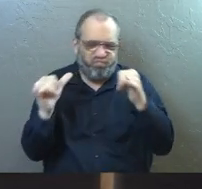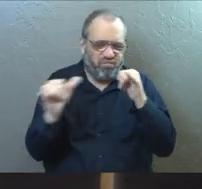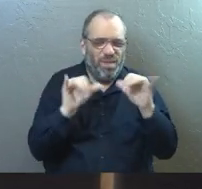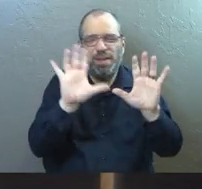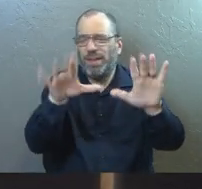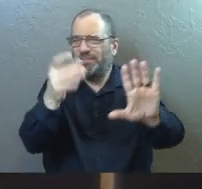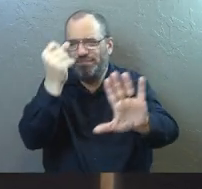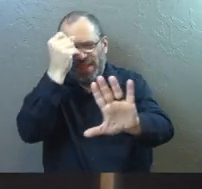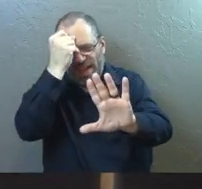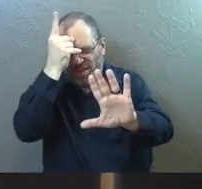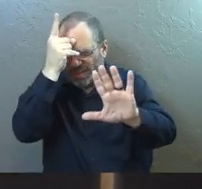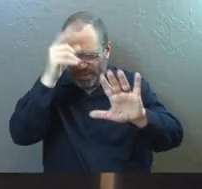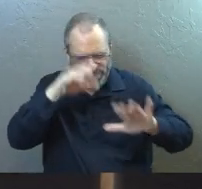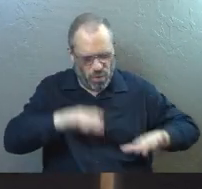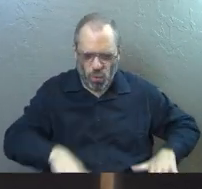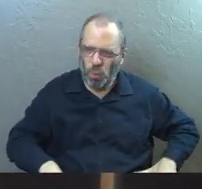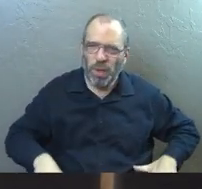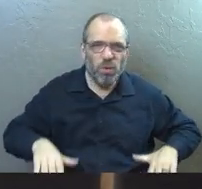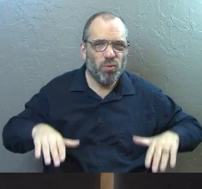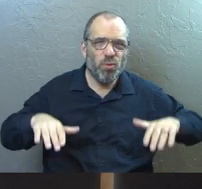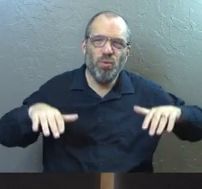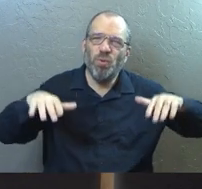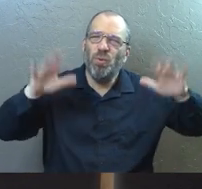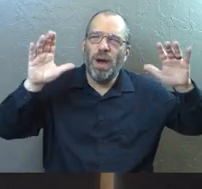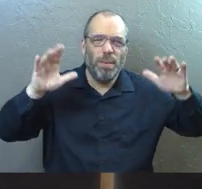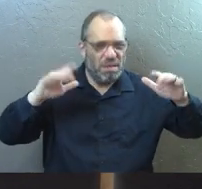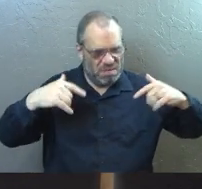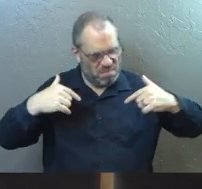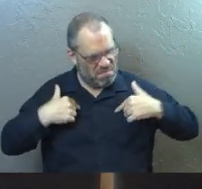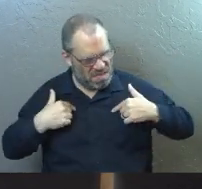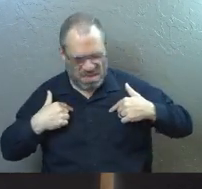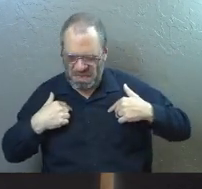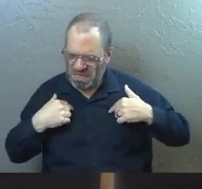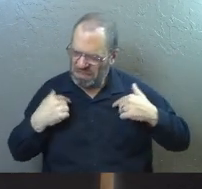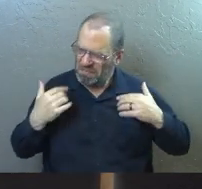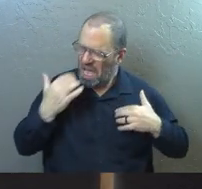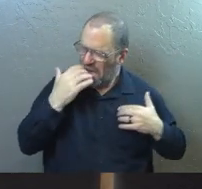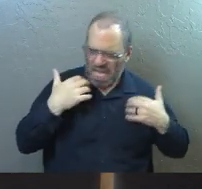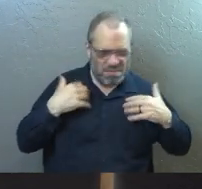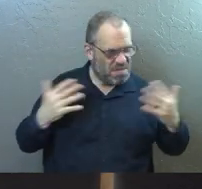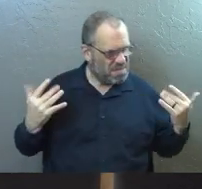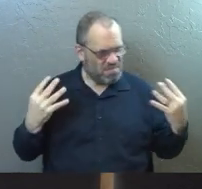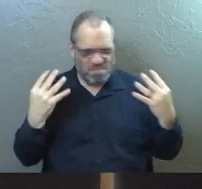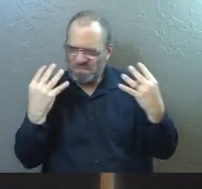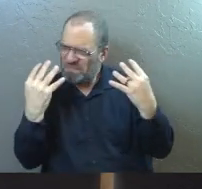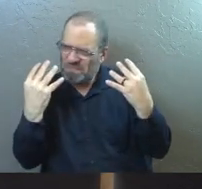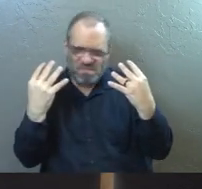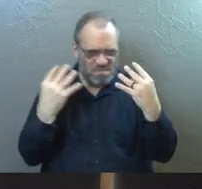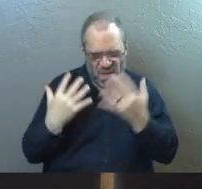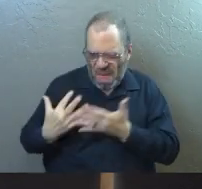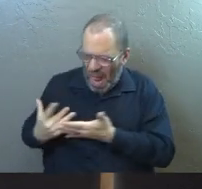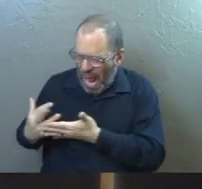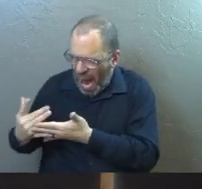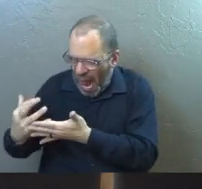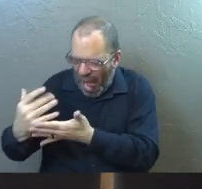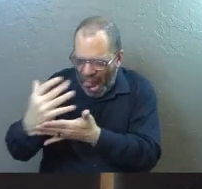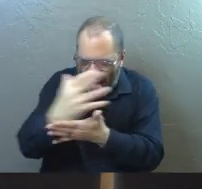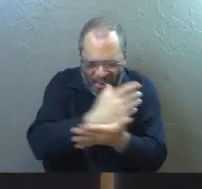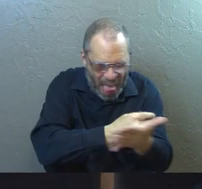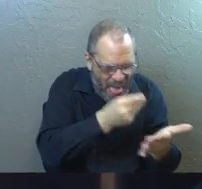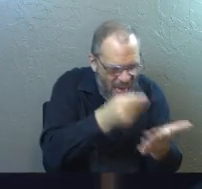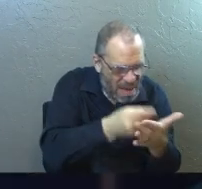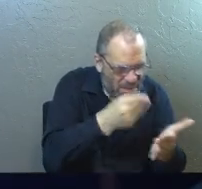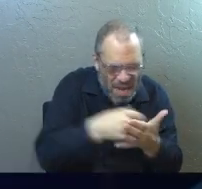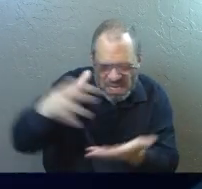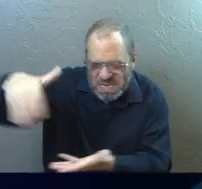I get it. We grew up in it. It's all about us. It's all about accumulating as much wealth as we